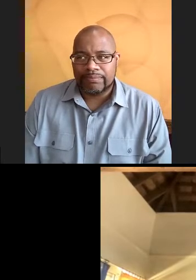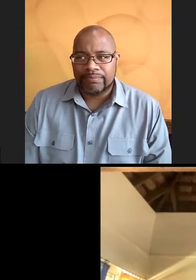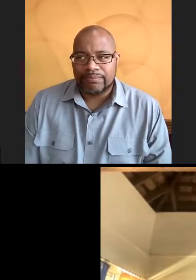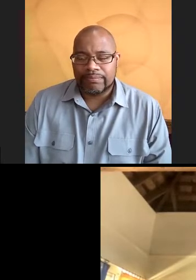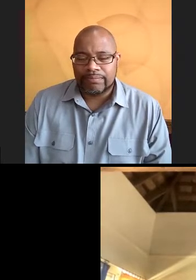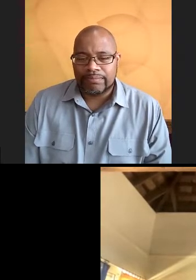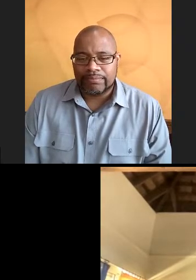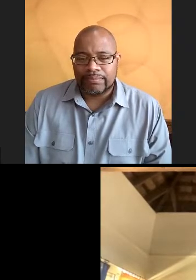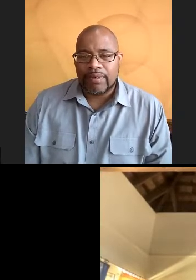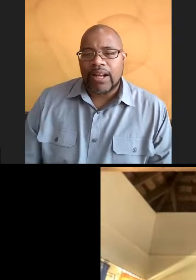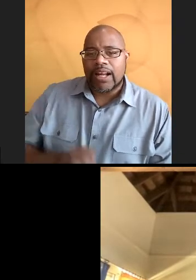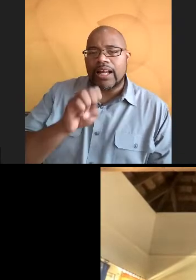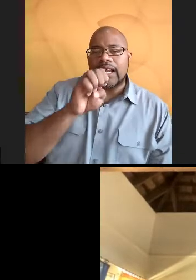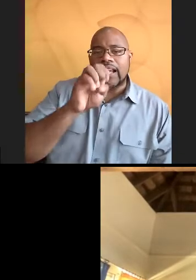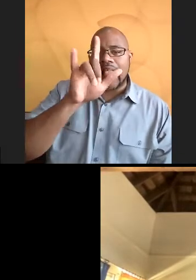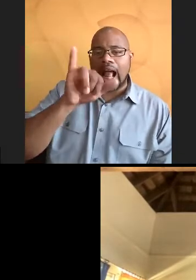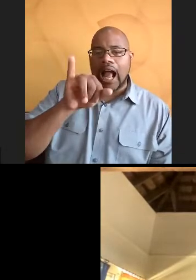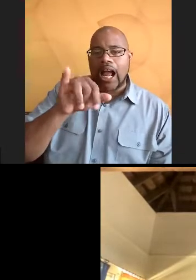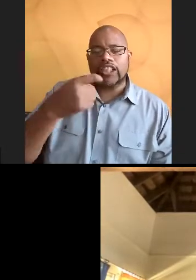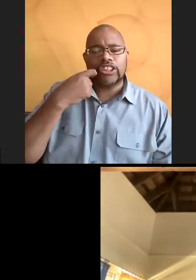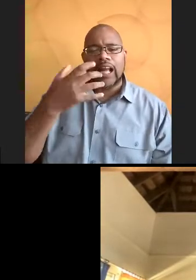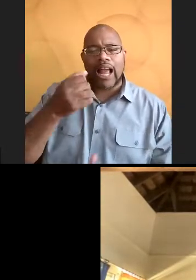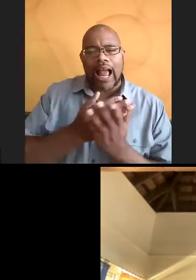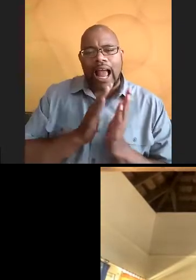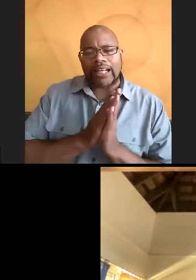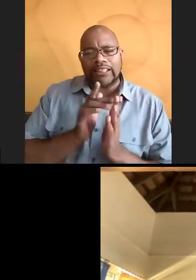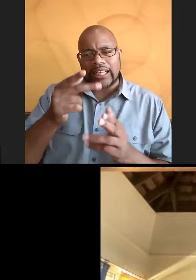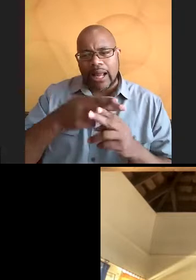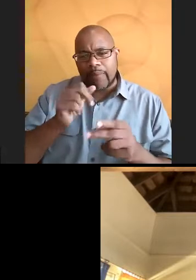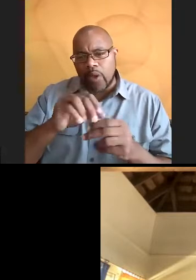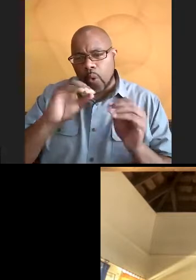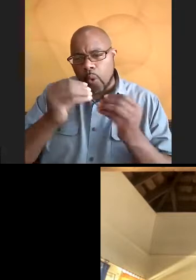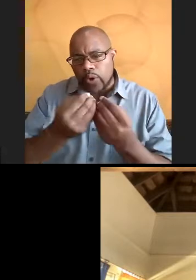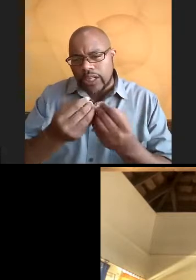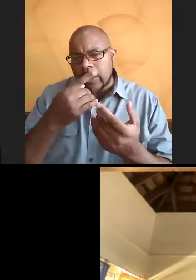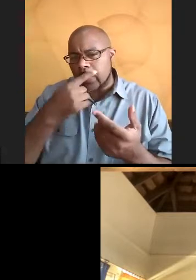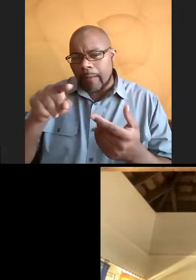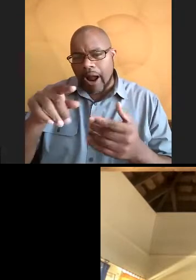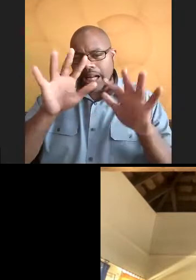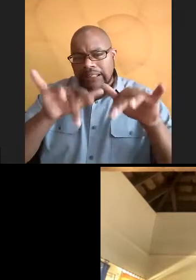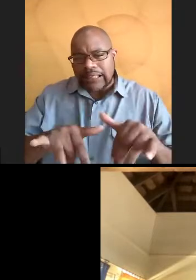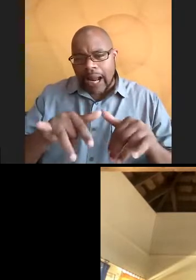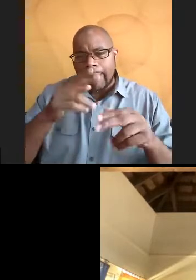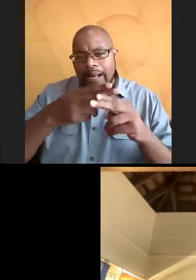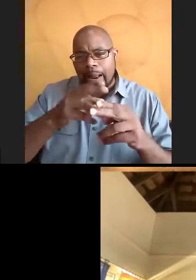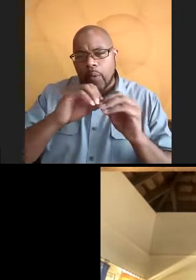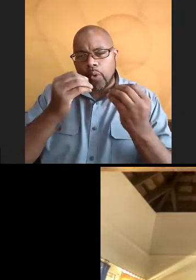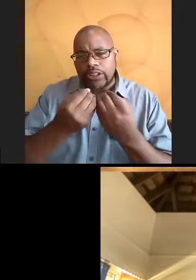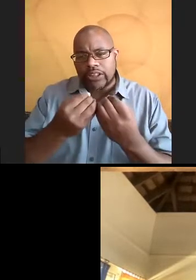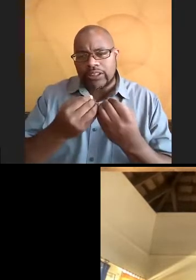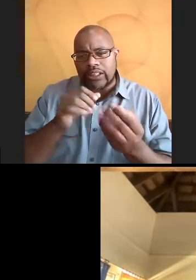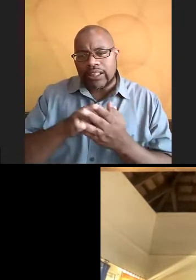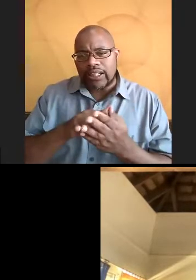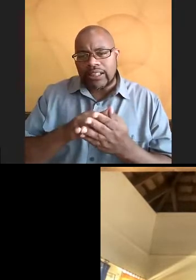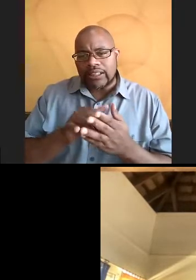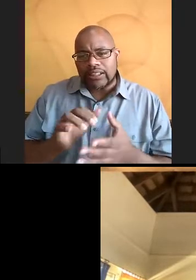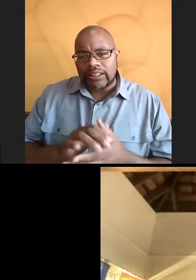So Eli just asked if we would mind typing the organ or if Maddie would mind typing out the name of the organization that